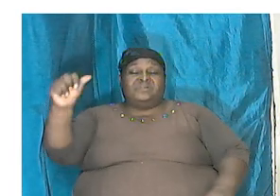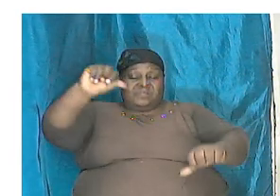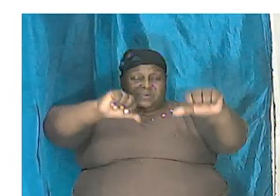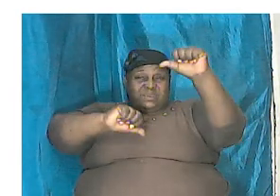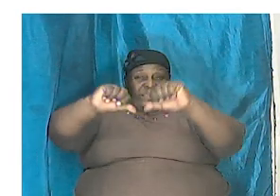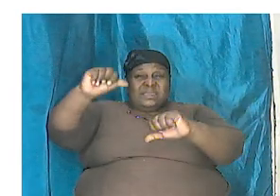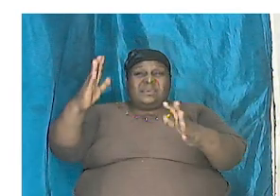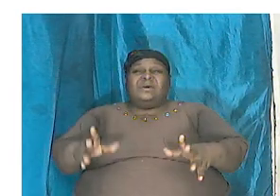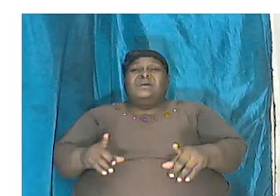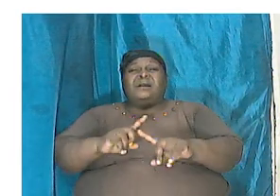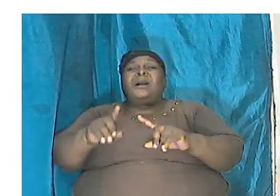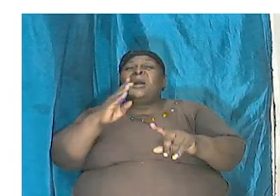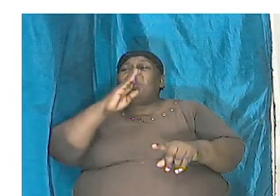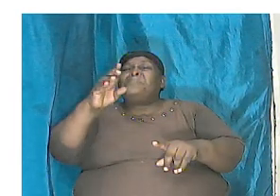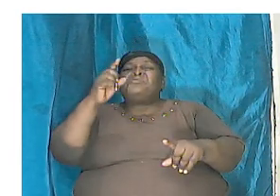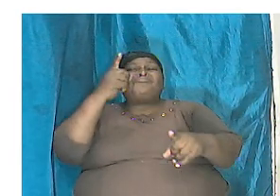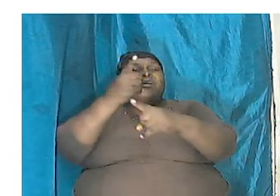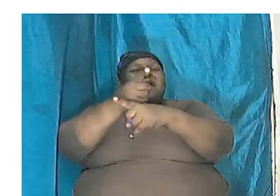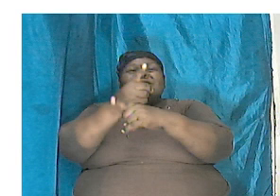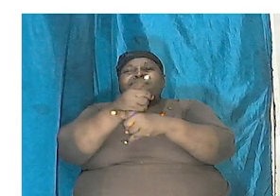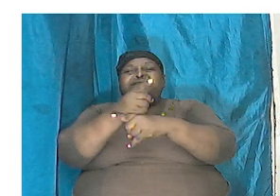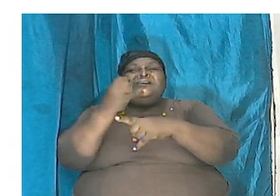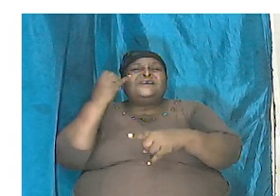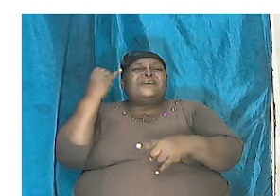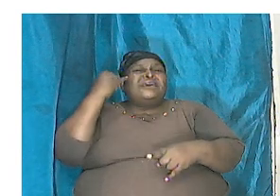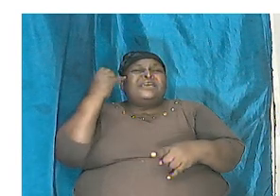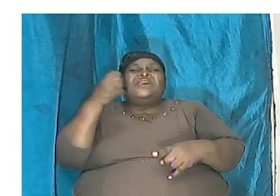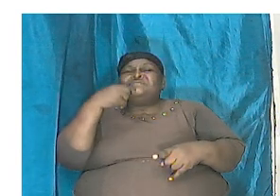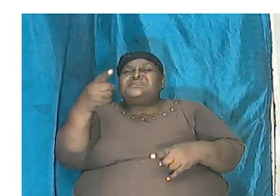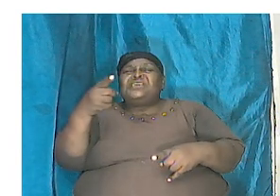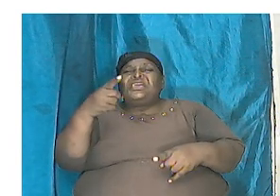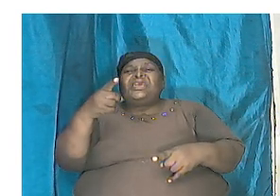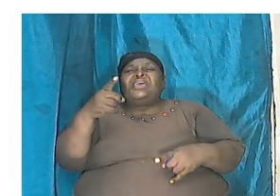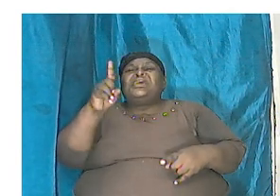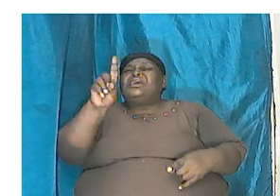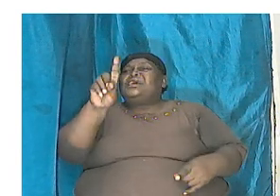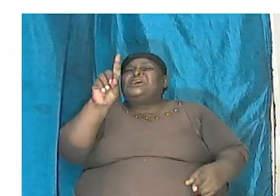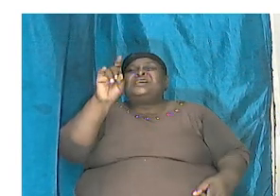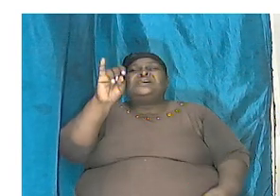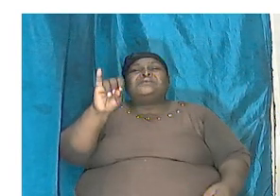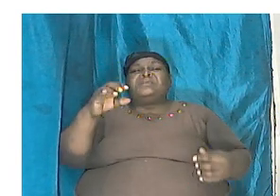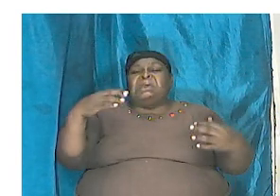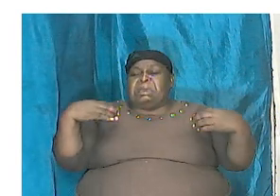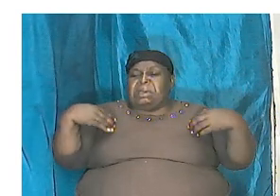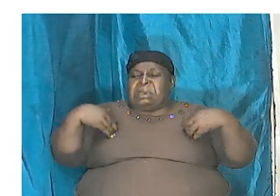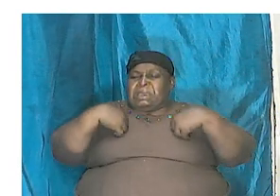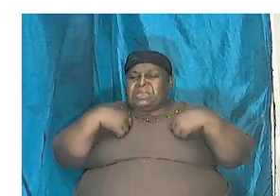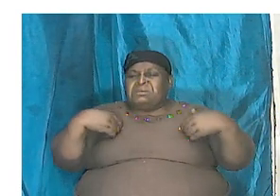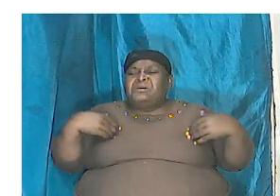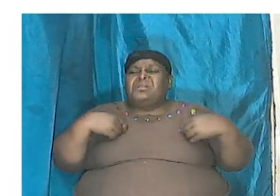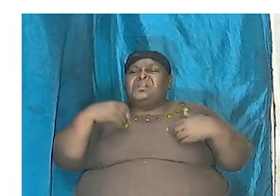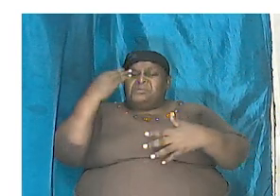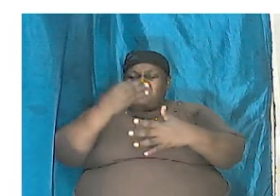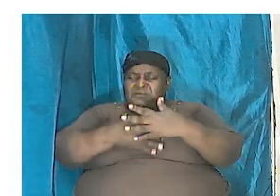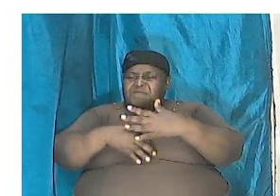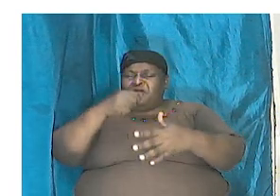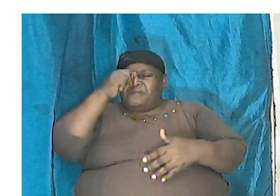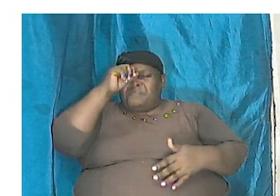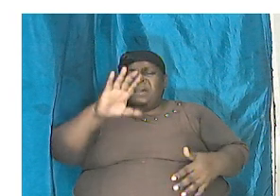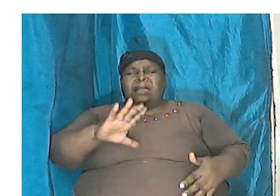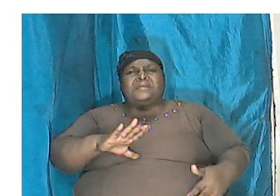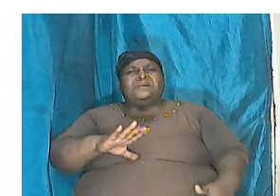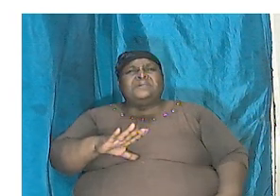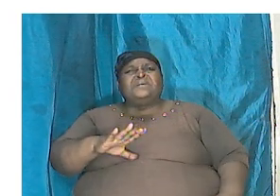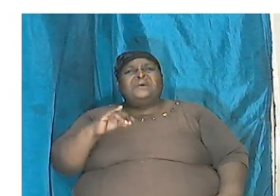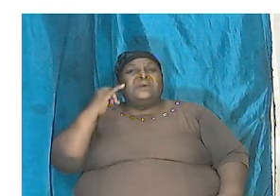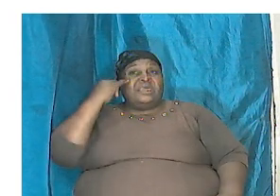cannot be right if they say that the dinosaurs were before man because if God made them before man